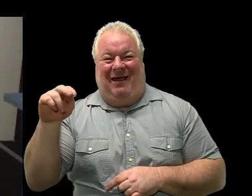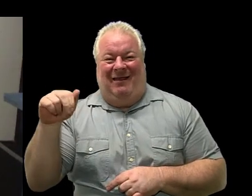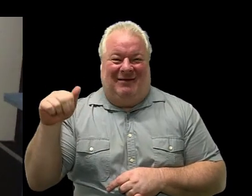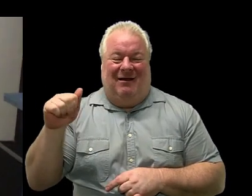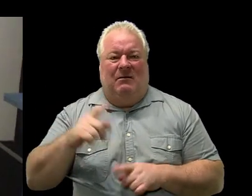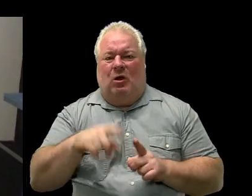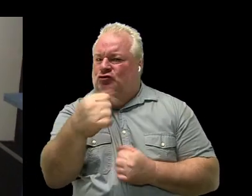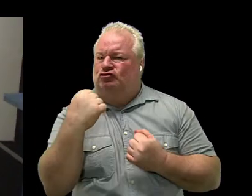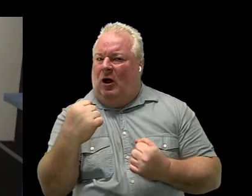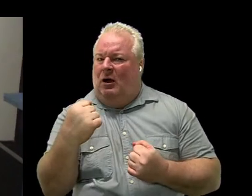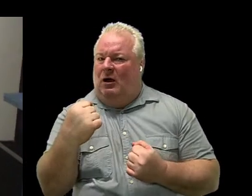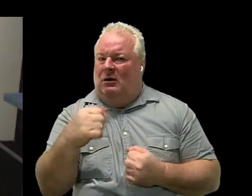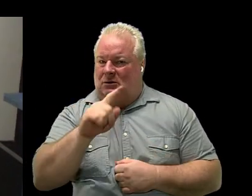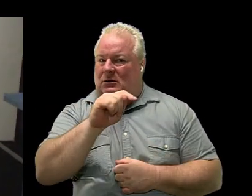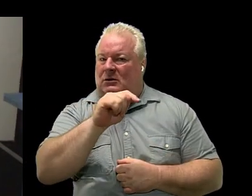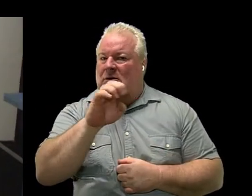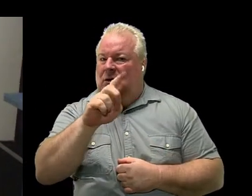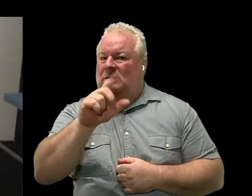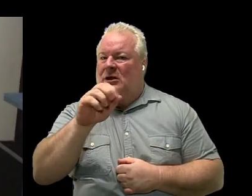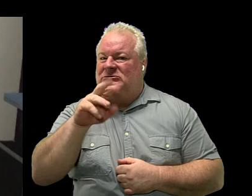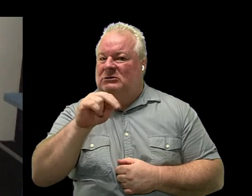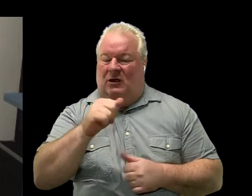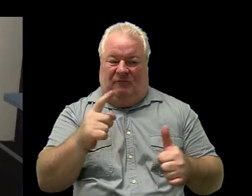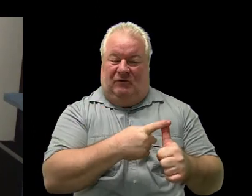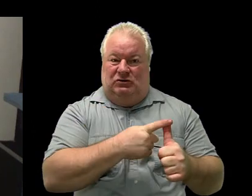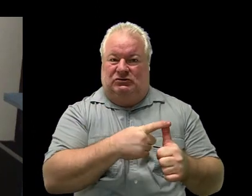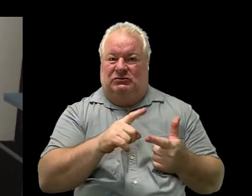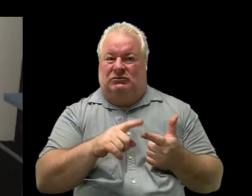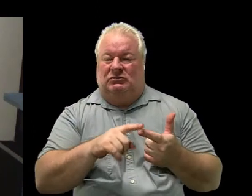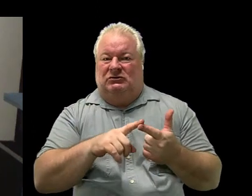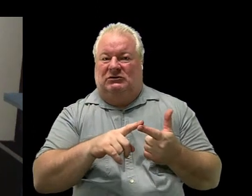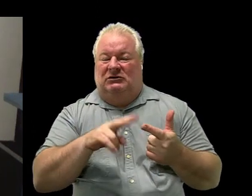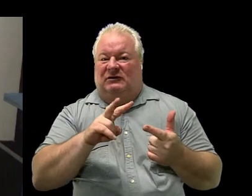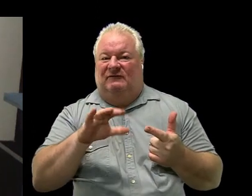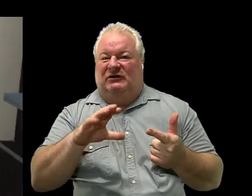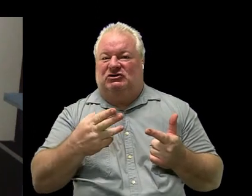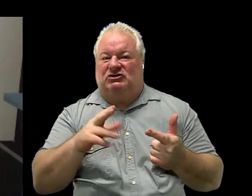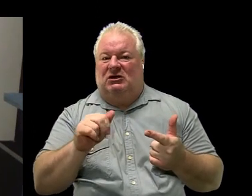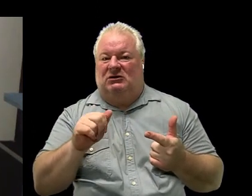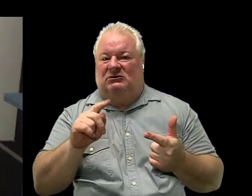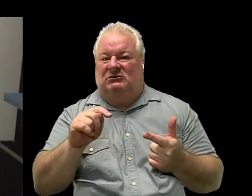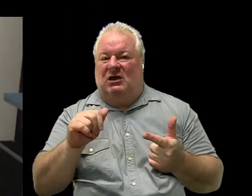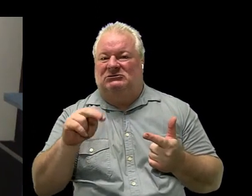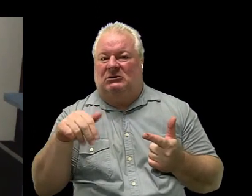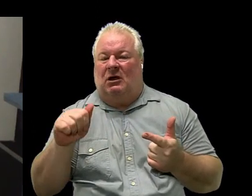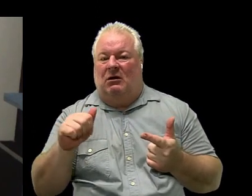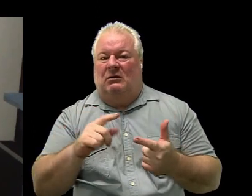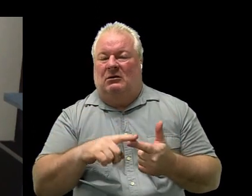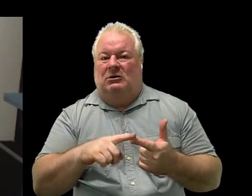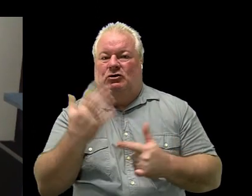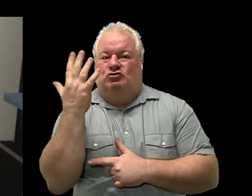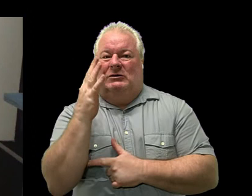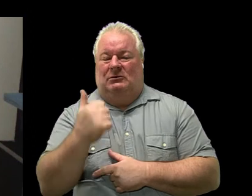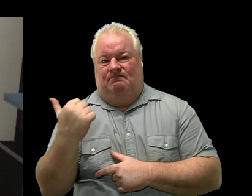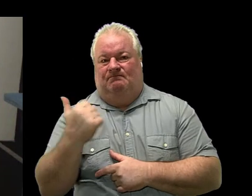strong and stable tadasana first pose drickshasana tree pose right now maybe grow the branches of your